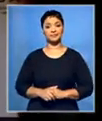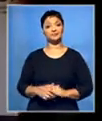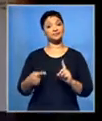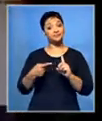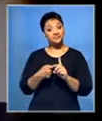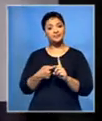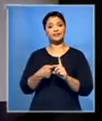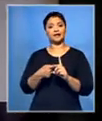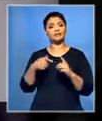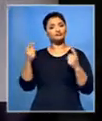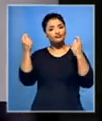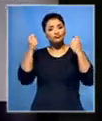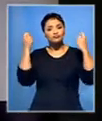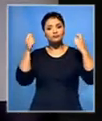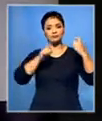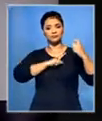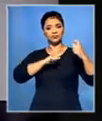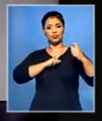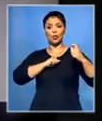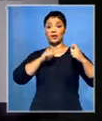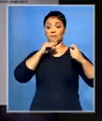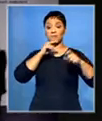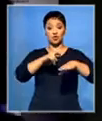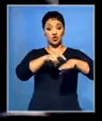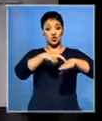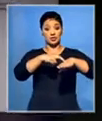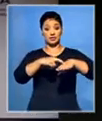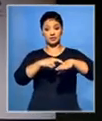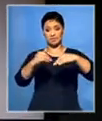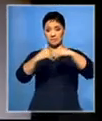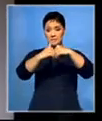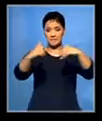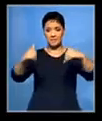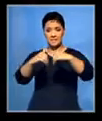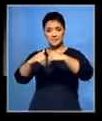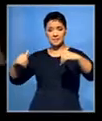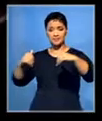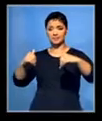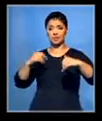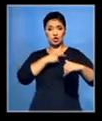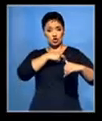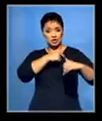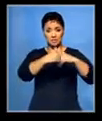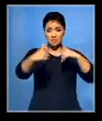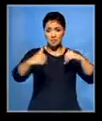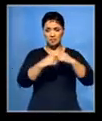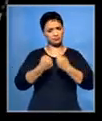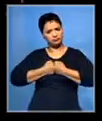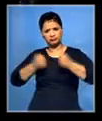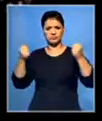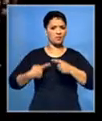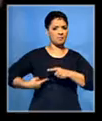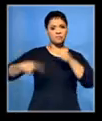Mazrui was also celebrated for speaking out against racism and religious intolerance. Njanji Chauke,